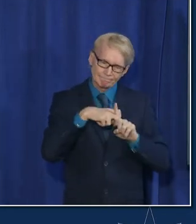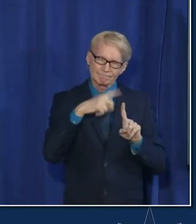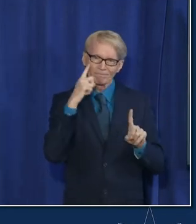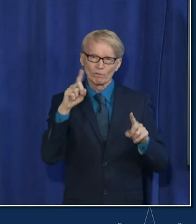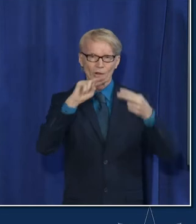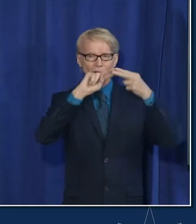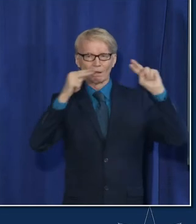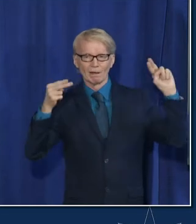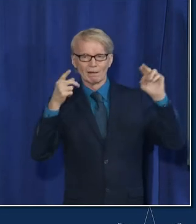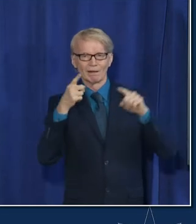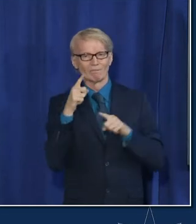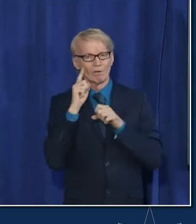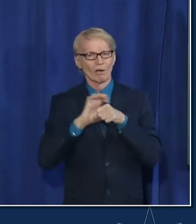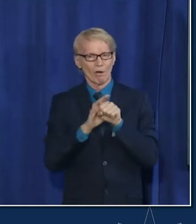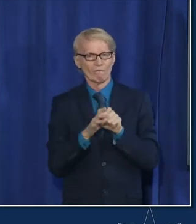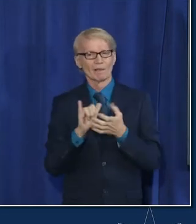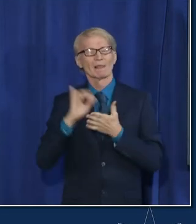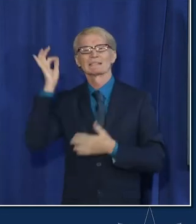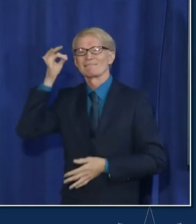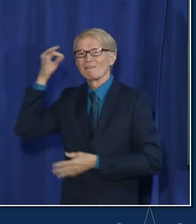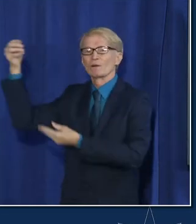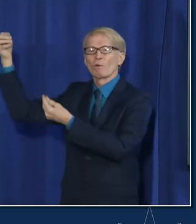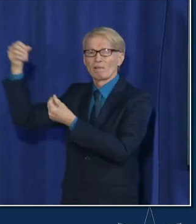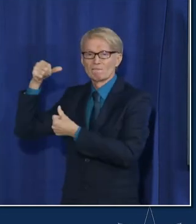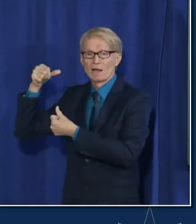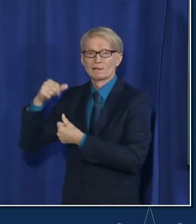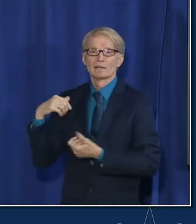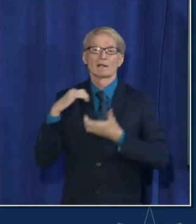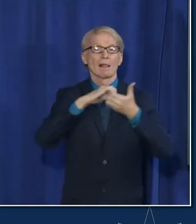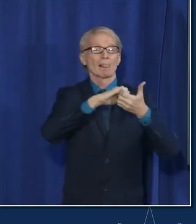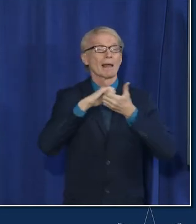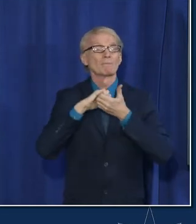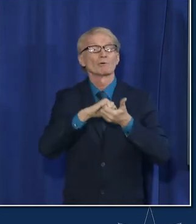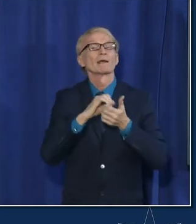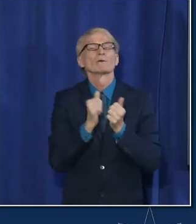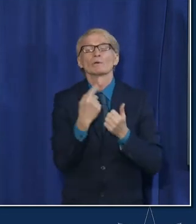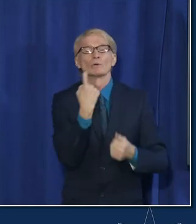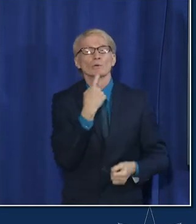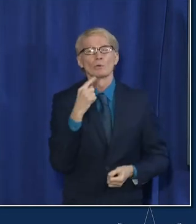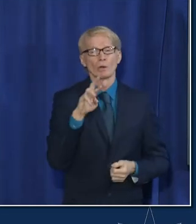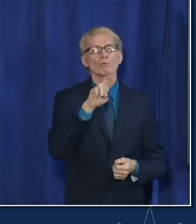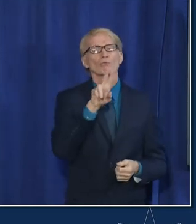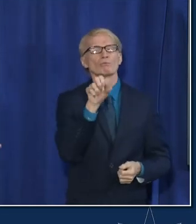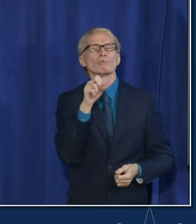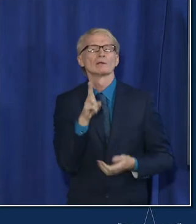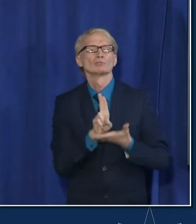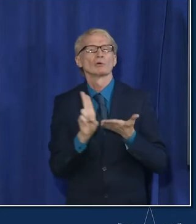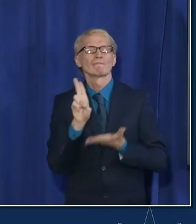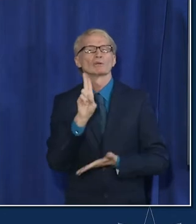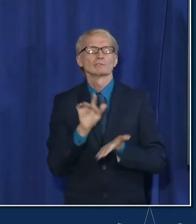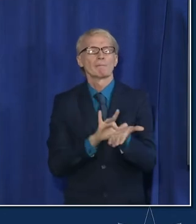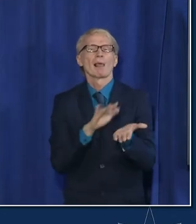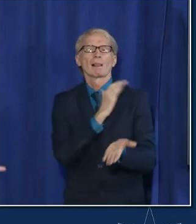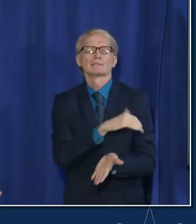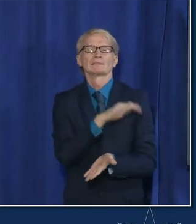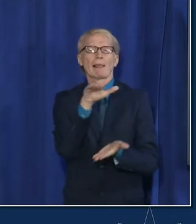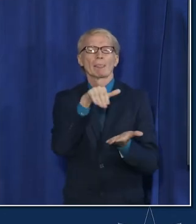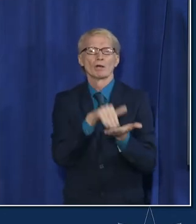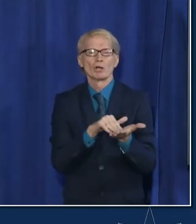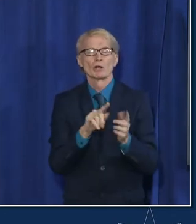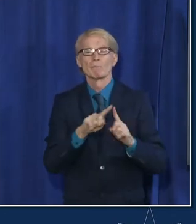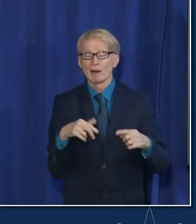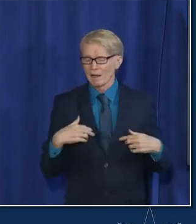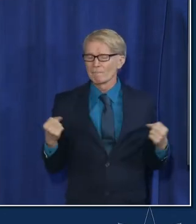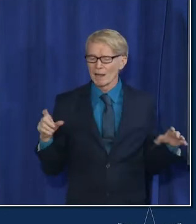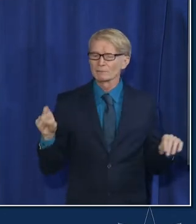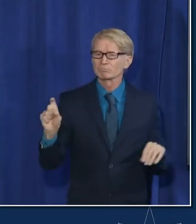our it's federal funding and our main collaborator here is rush university medical center but we partner with multiple hospitals across